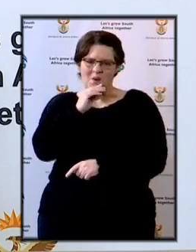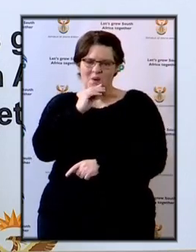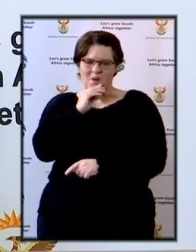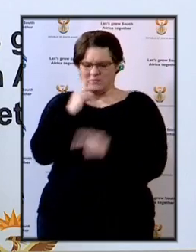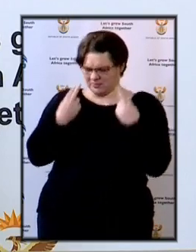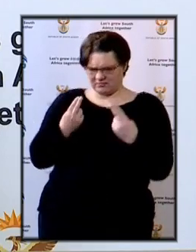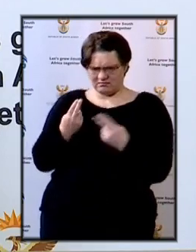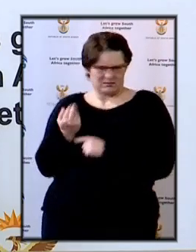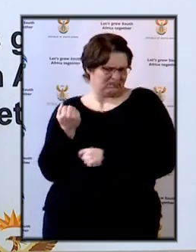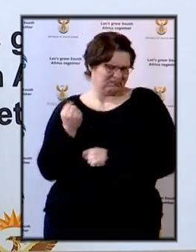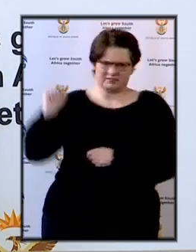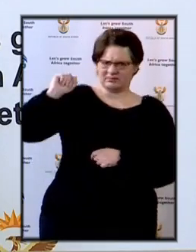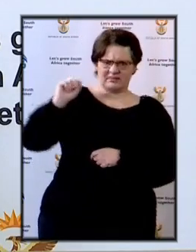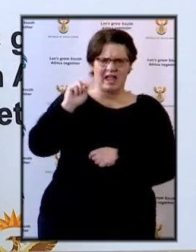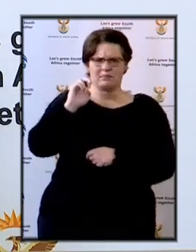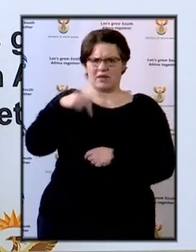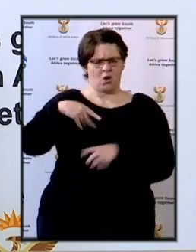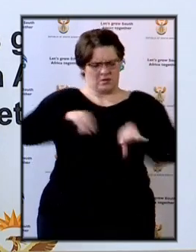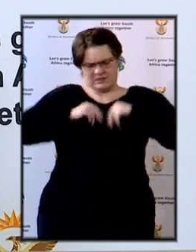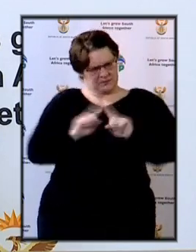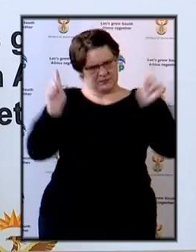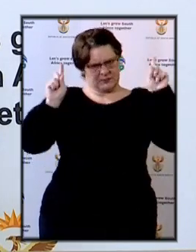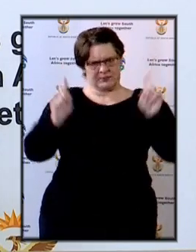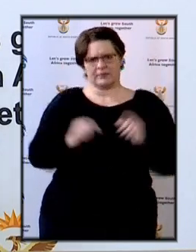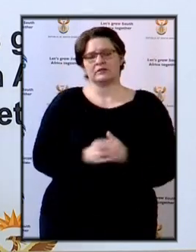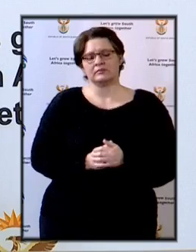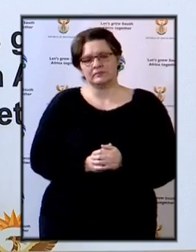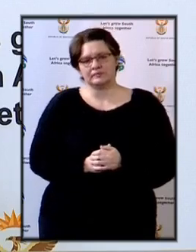be much more vigorously opposed by the NPA.